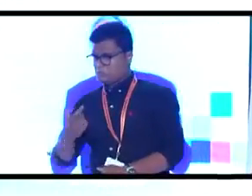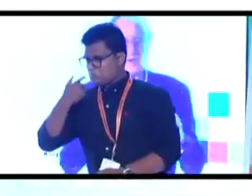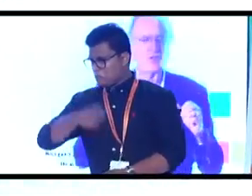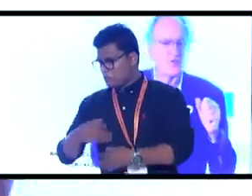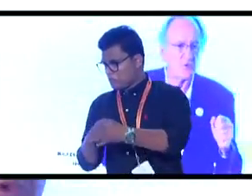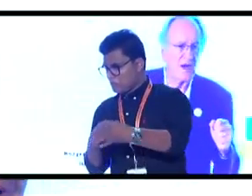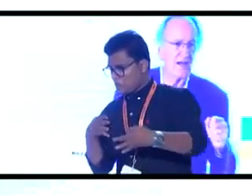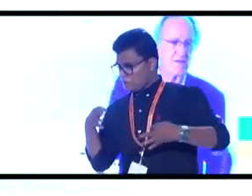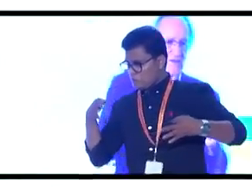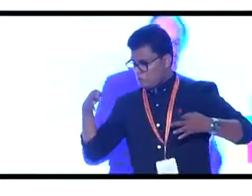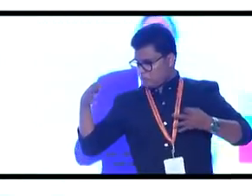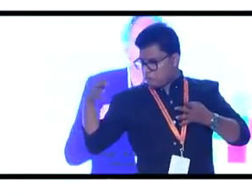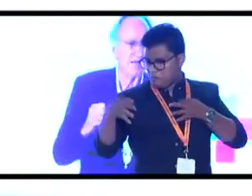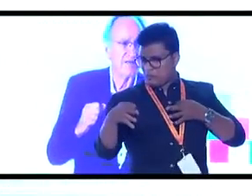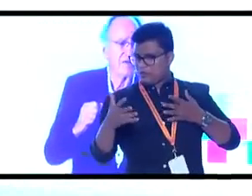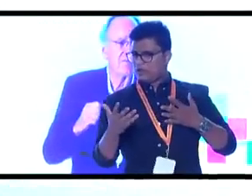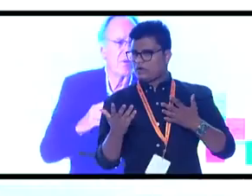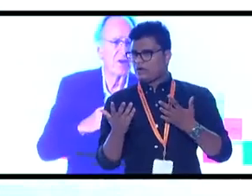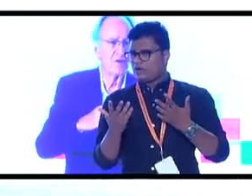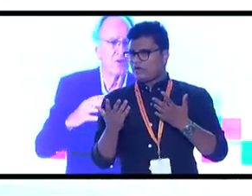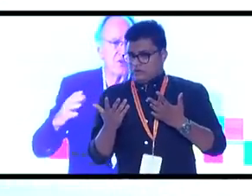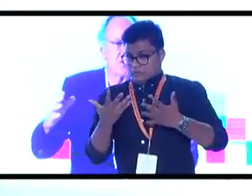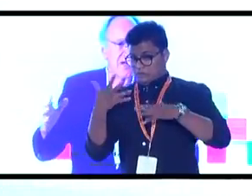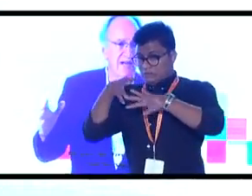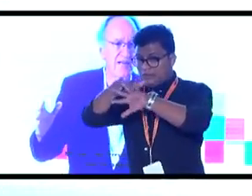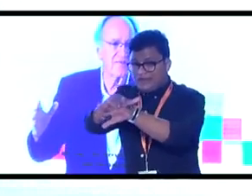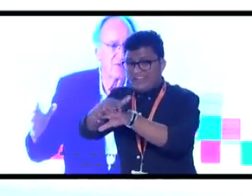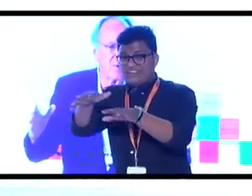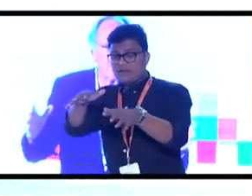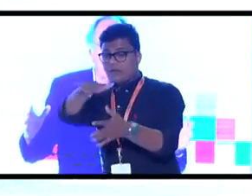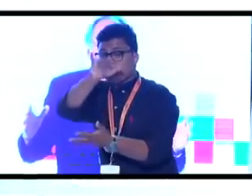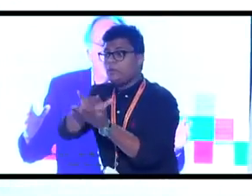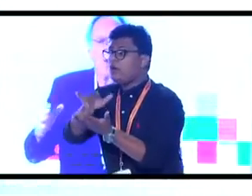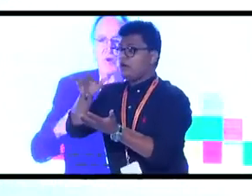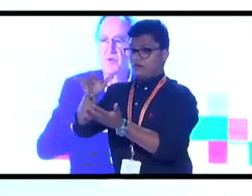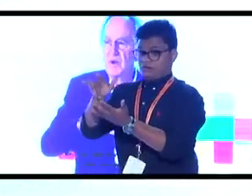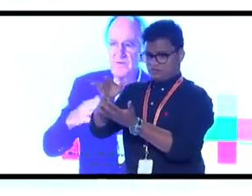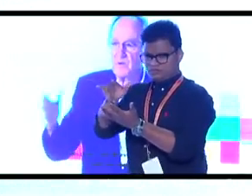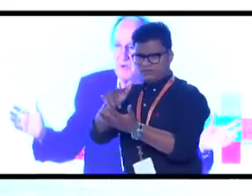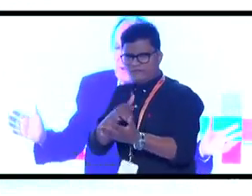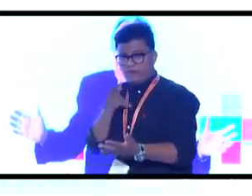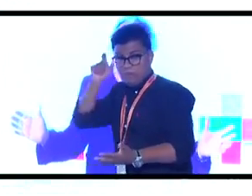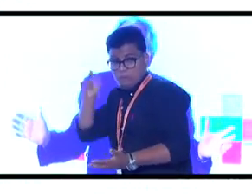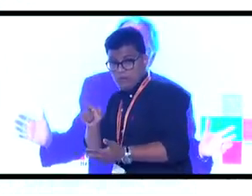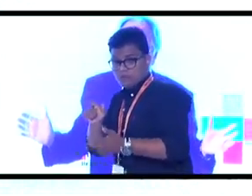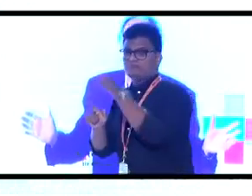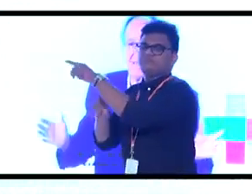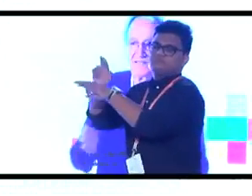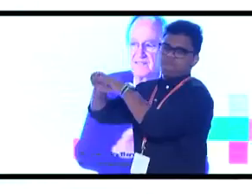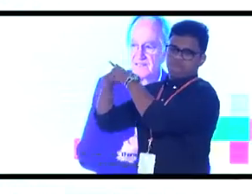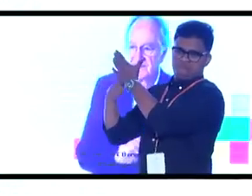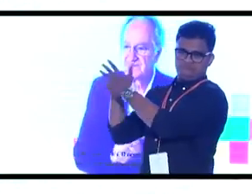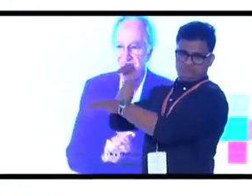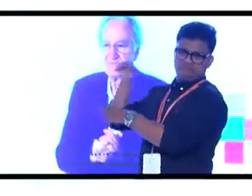compassion, the drive for an inclusion society like Feroz, what a wonderful world we live in today.